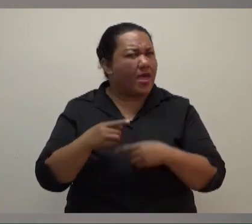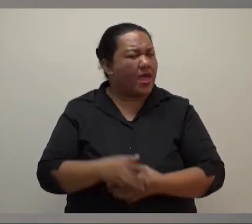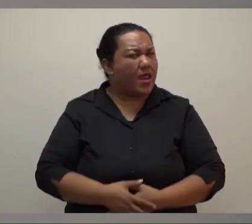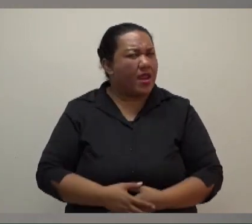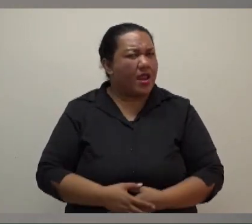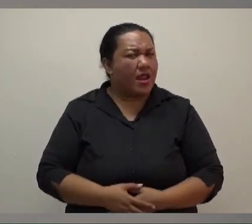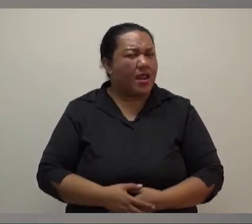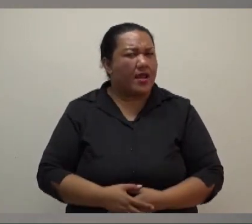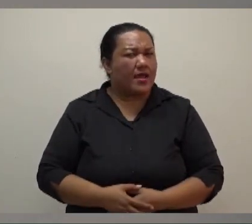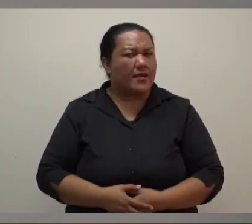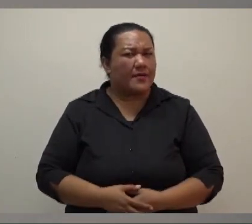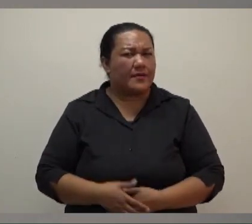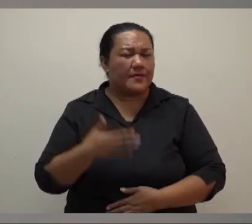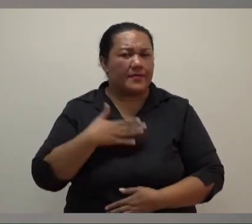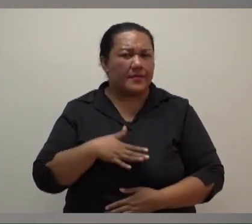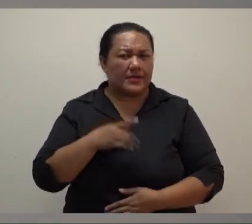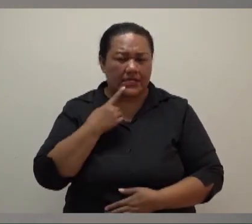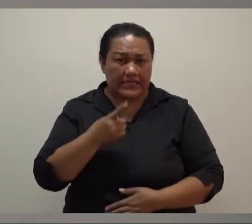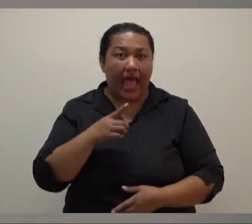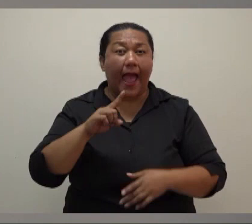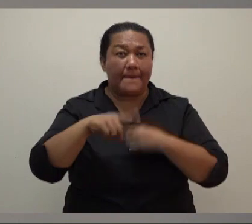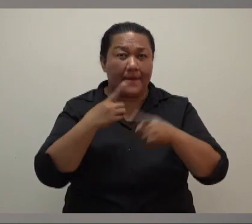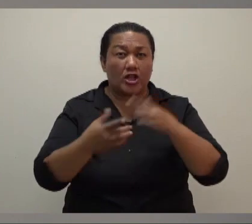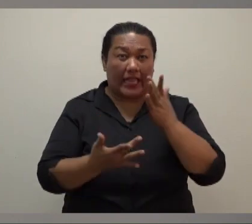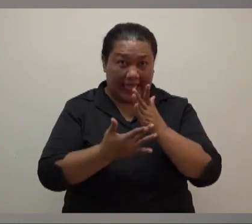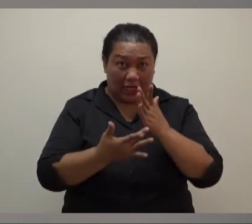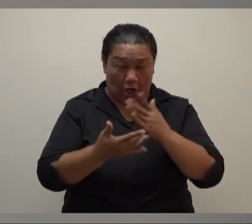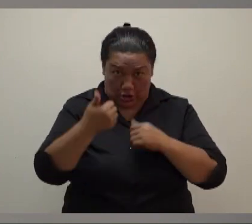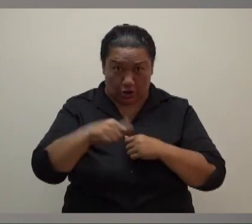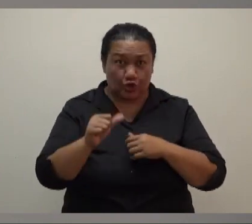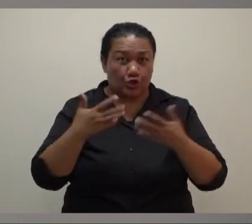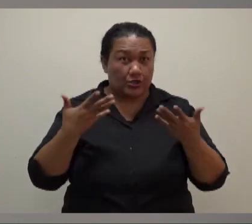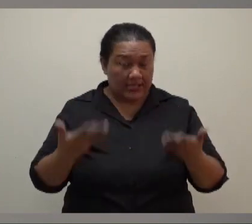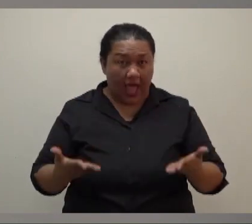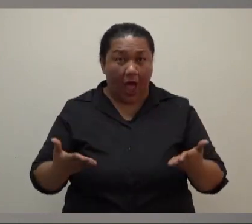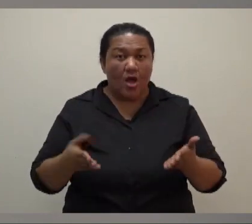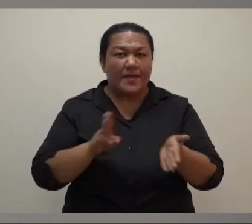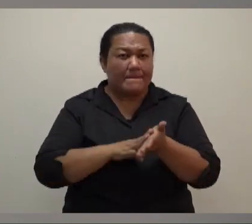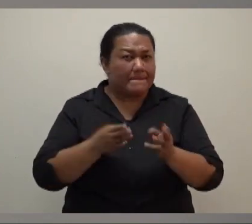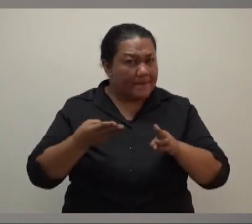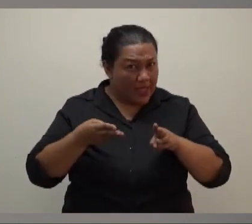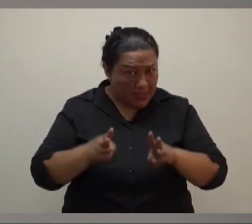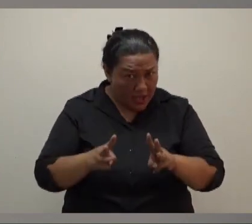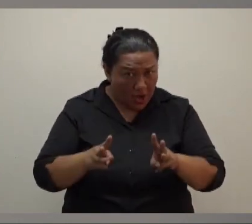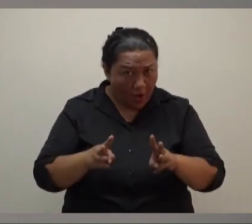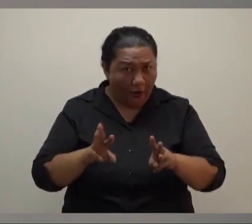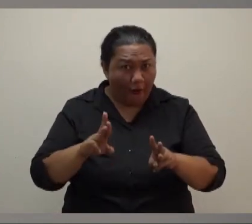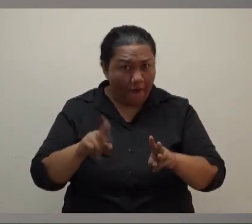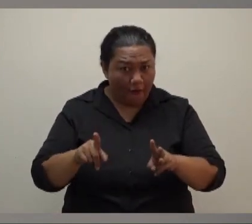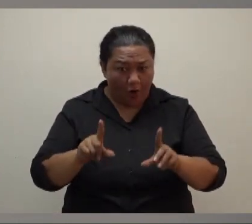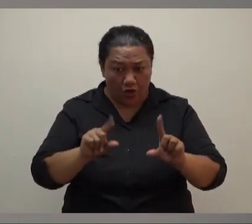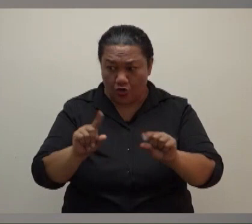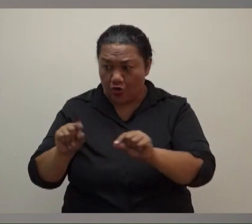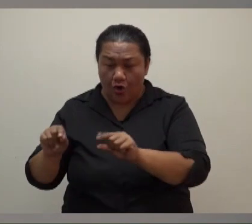preposterous to say that. The technology that is being used now, the methodologies of constructing engineering has